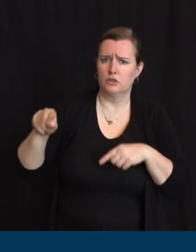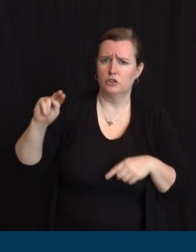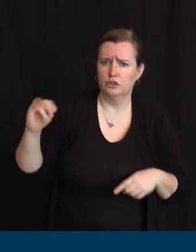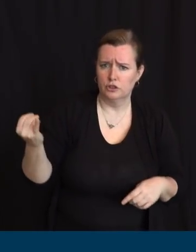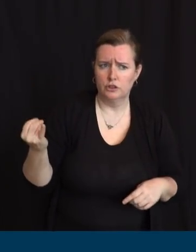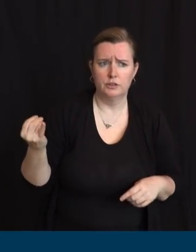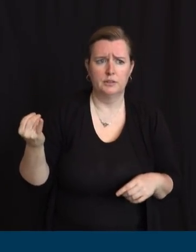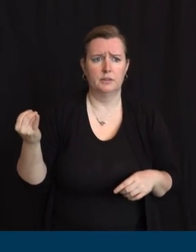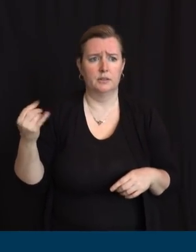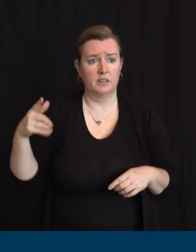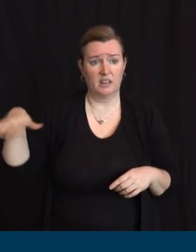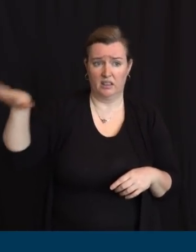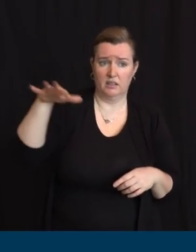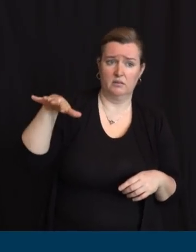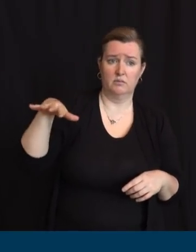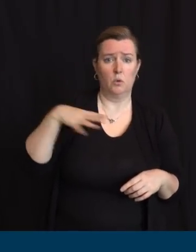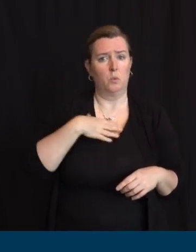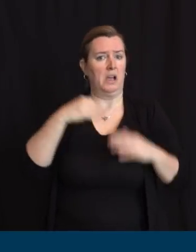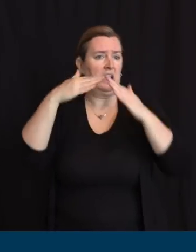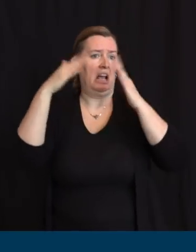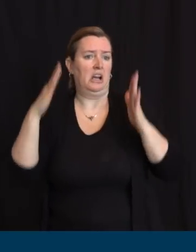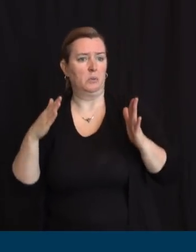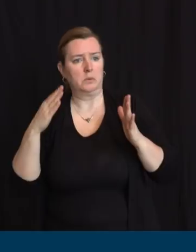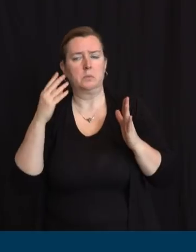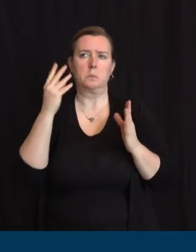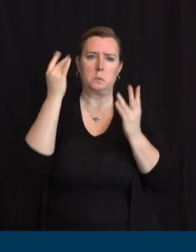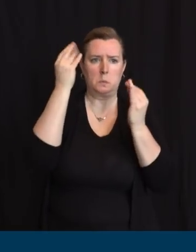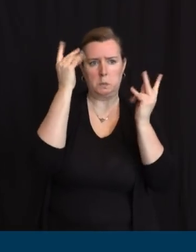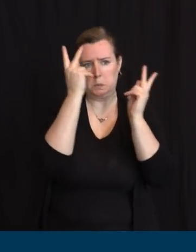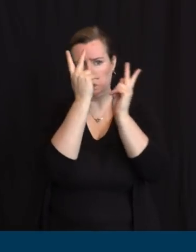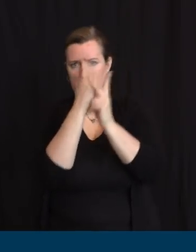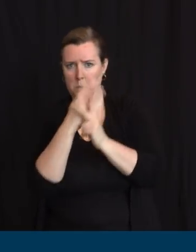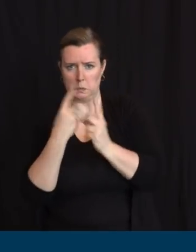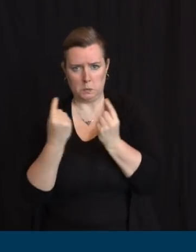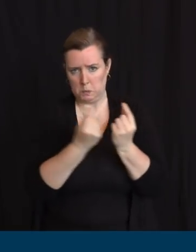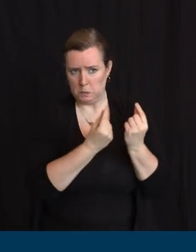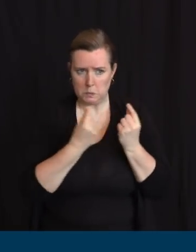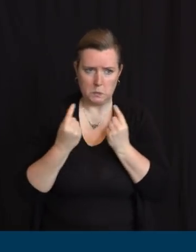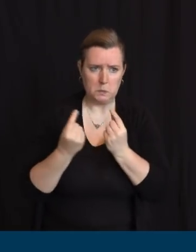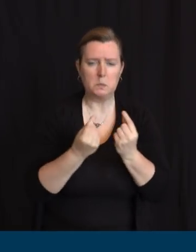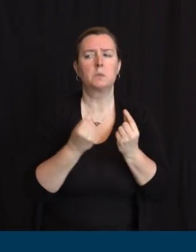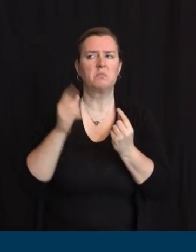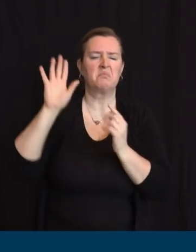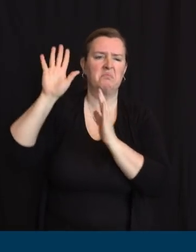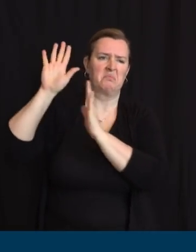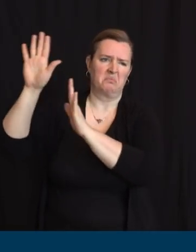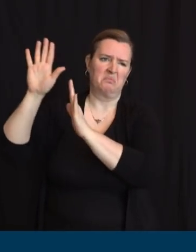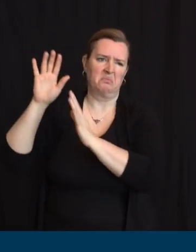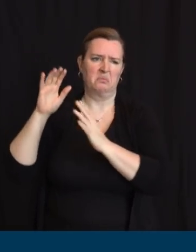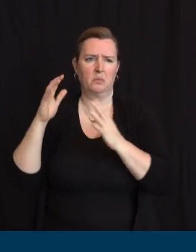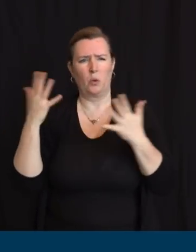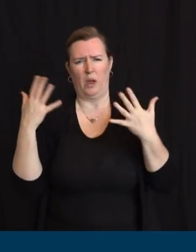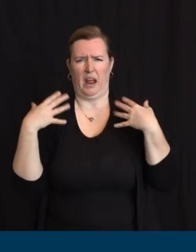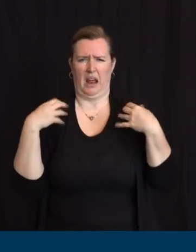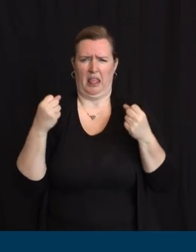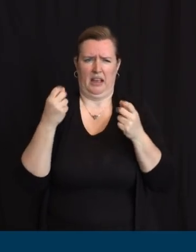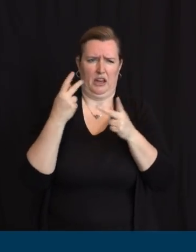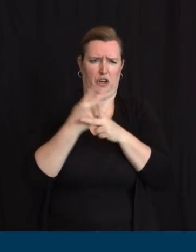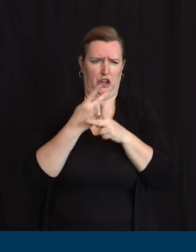deliberations, whenever it is down the road, what sort of healthcare infrastructure we need as a country,